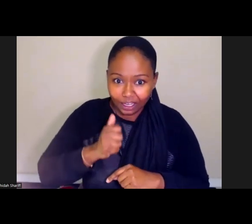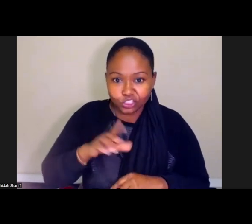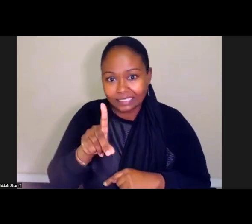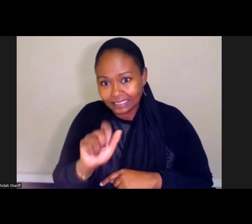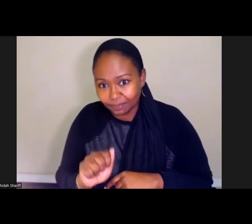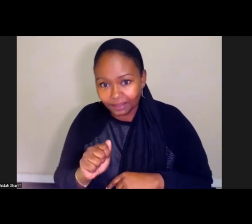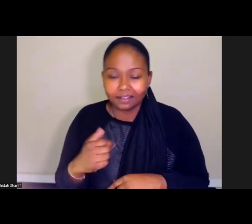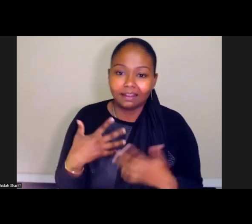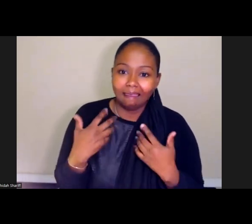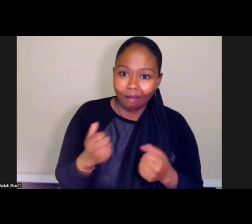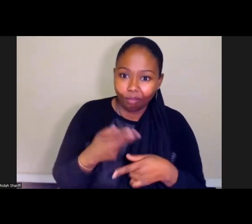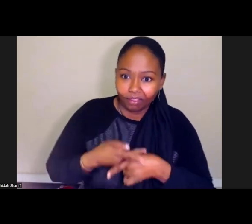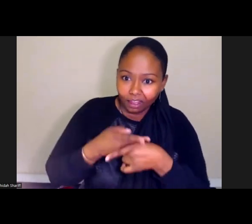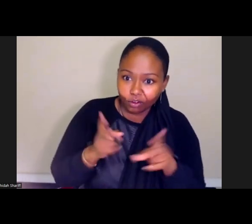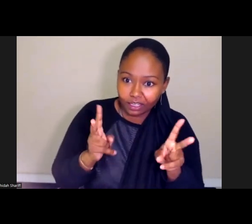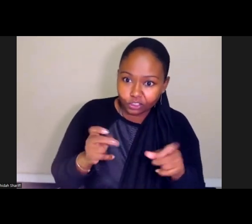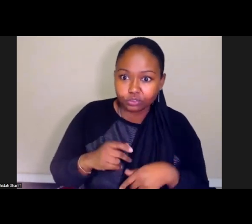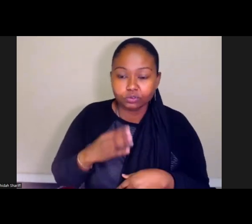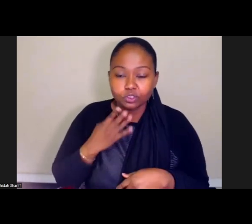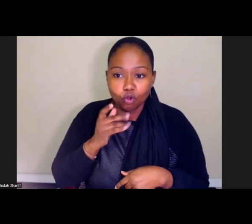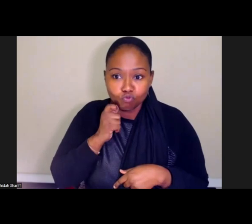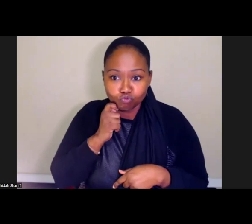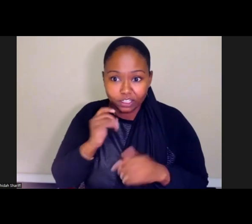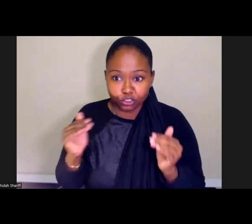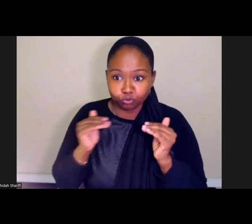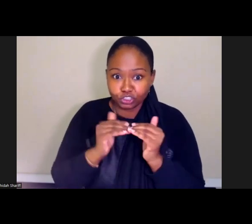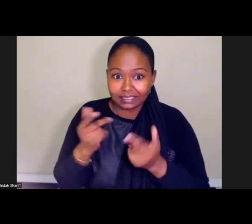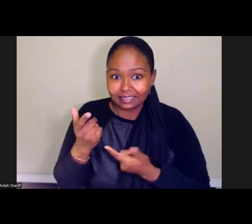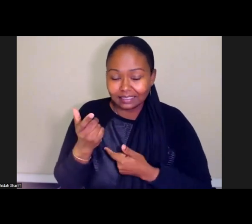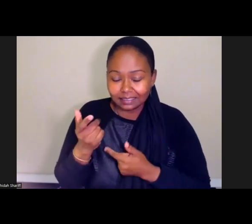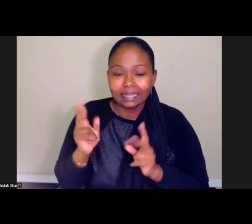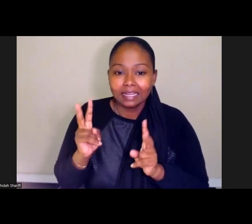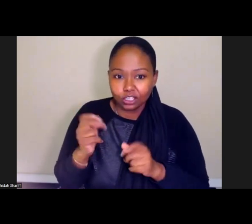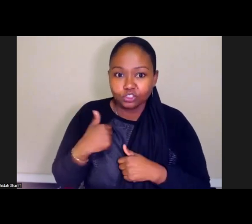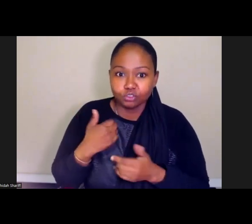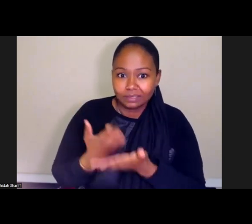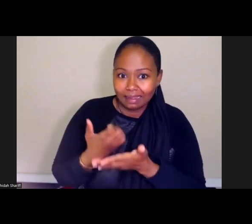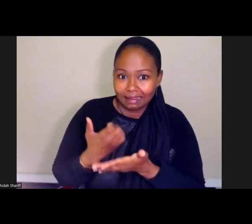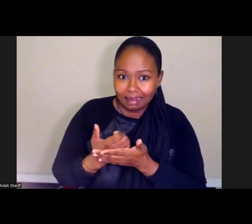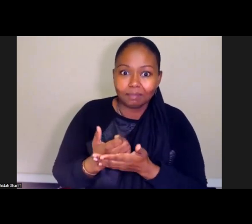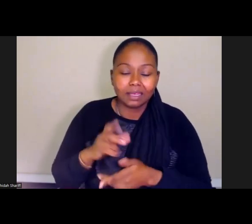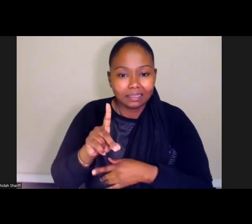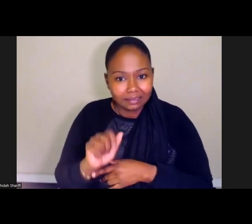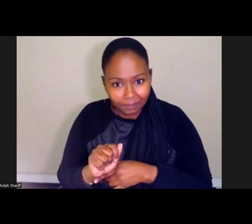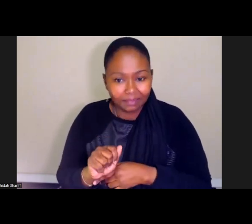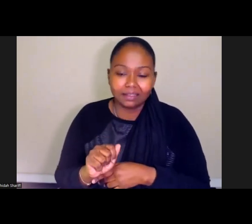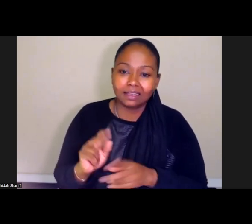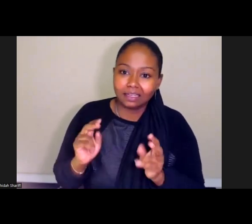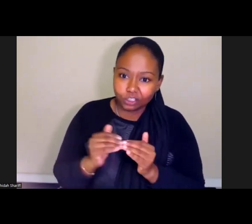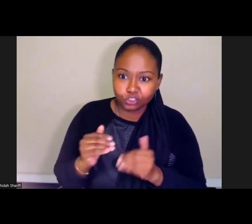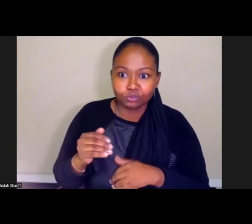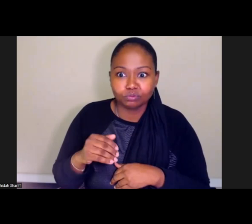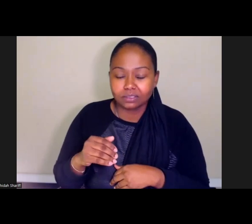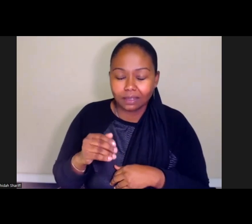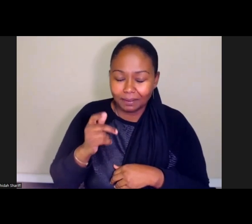economic justice issues, have been following the NPA and are bringing new perspectives and experience and expertise to the